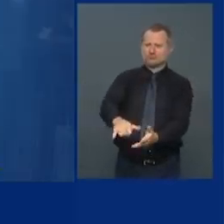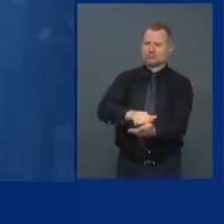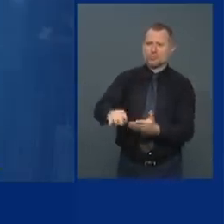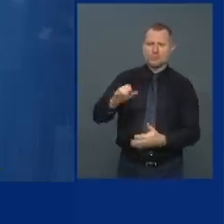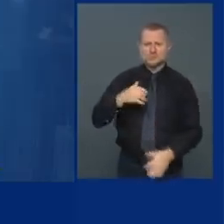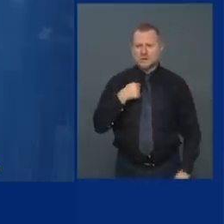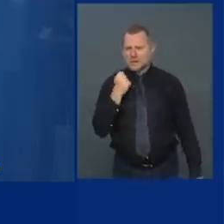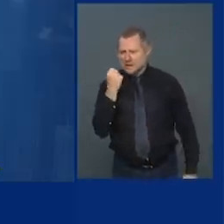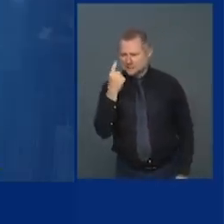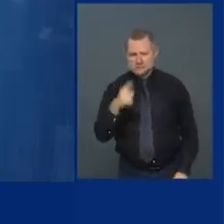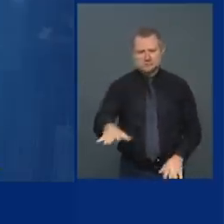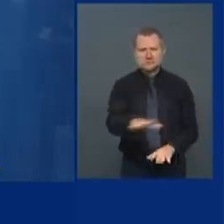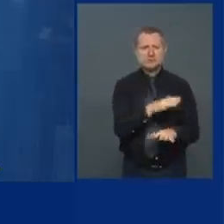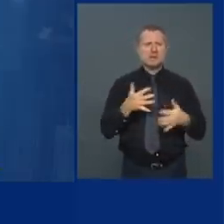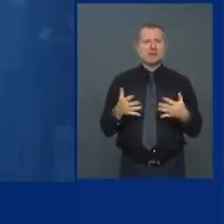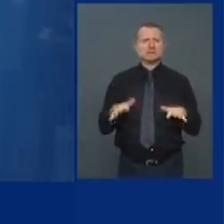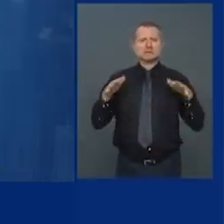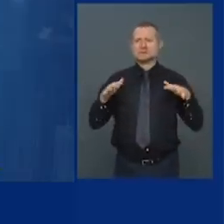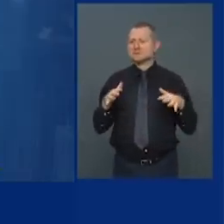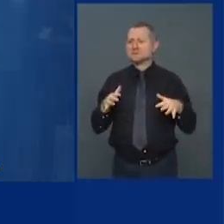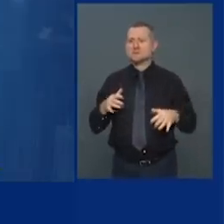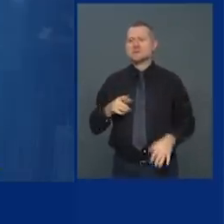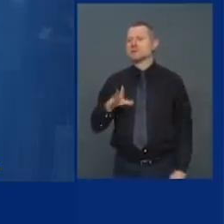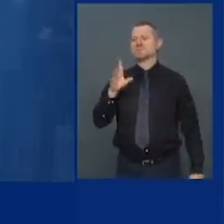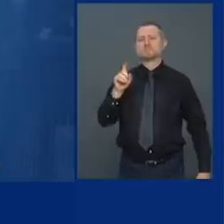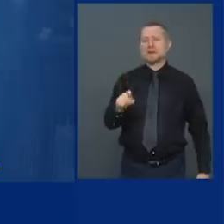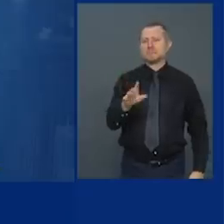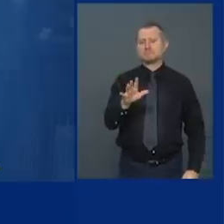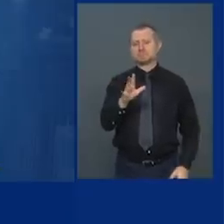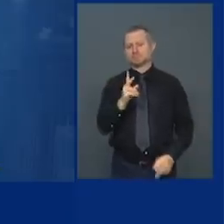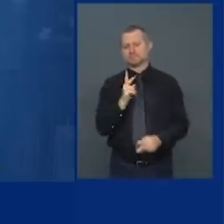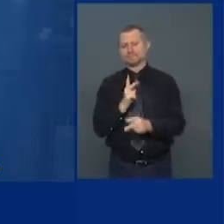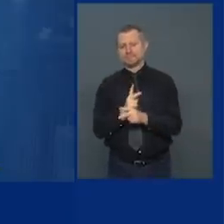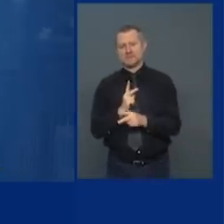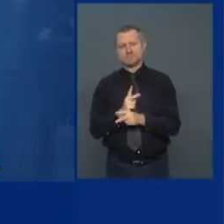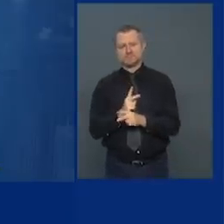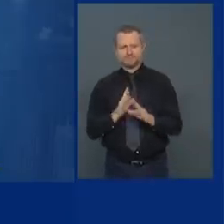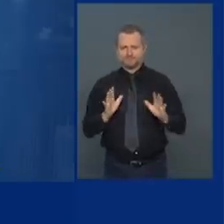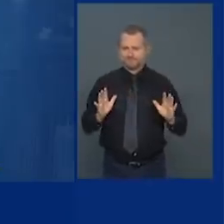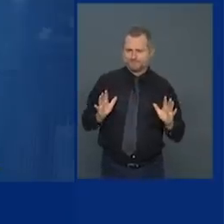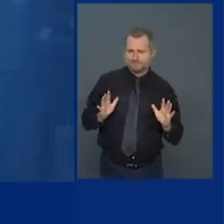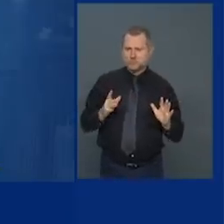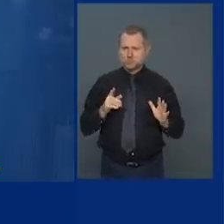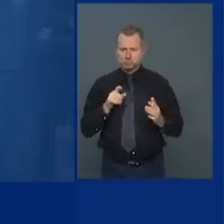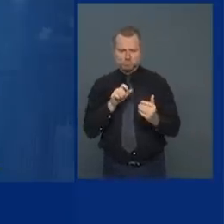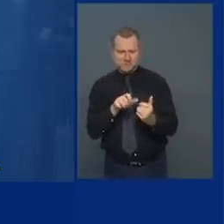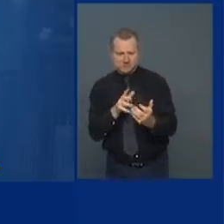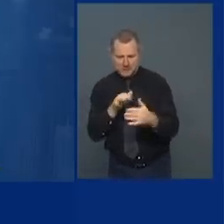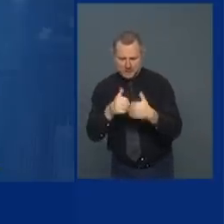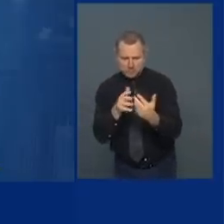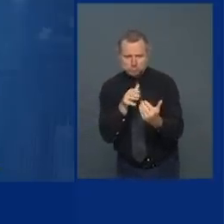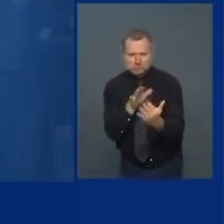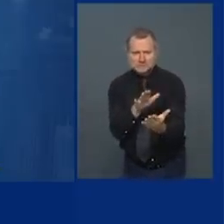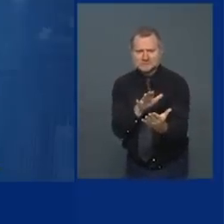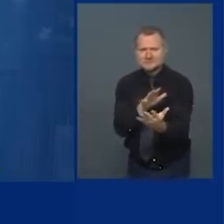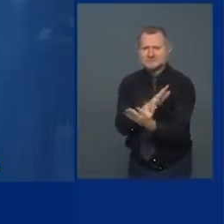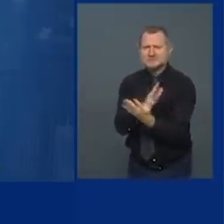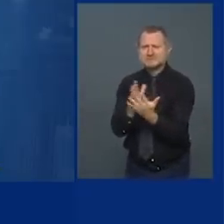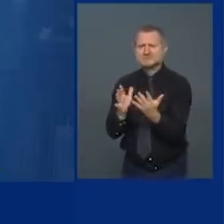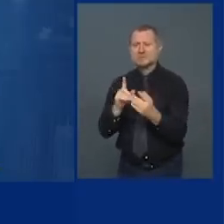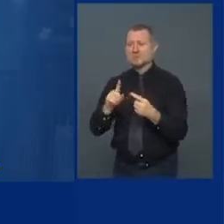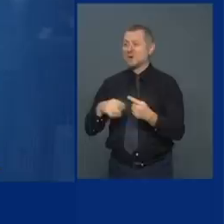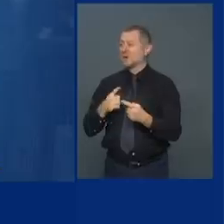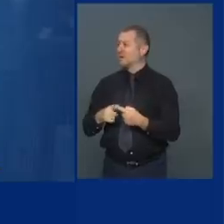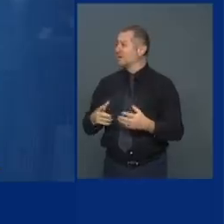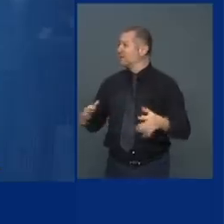But we have to keep it in focus, and we have to address it. And remember, at the end of the day, we are New